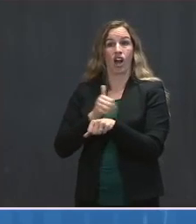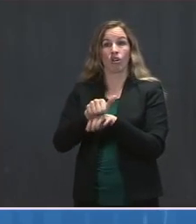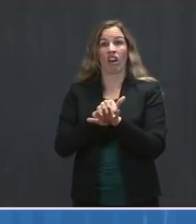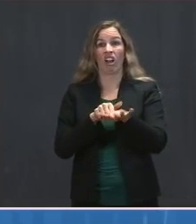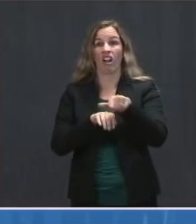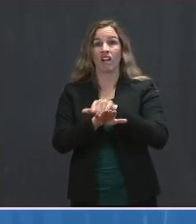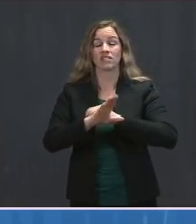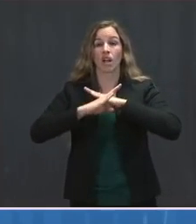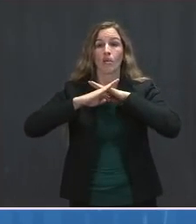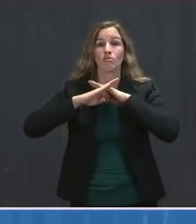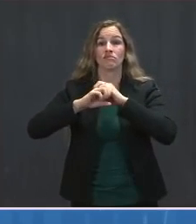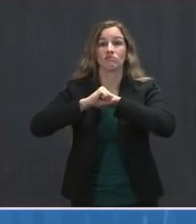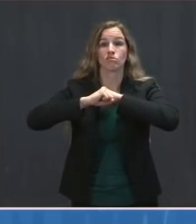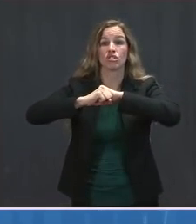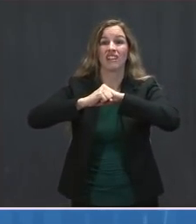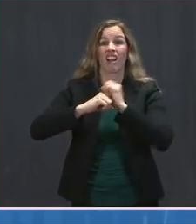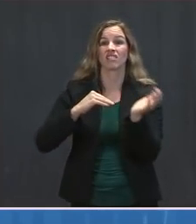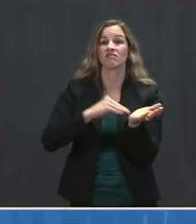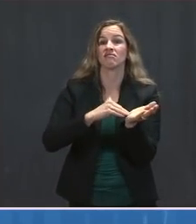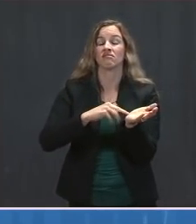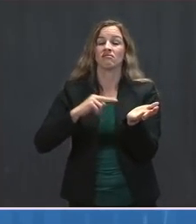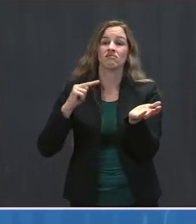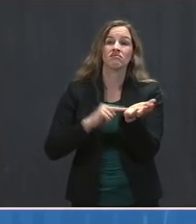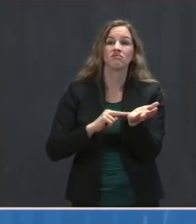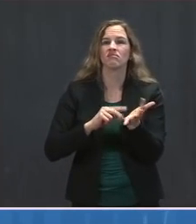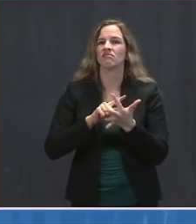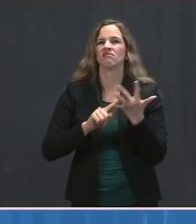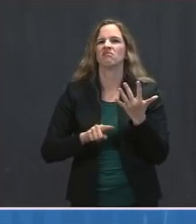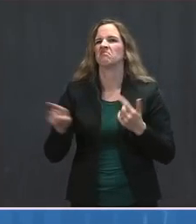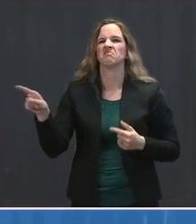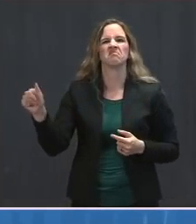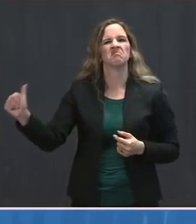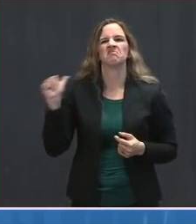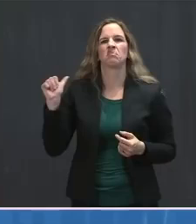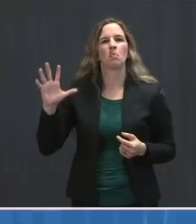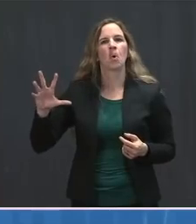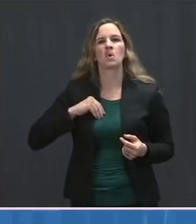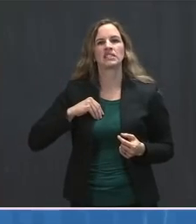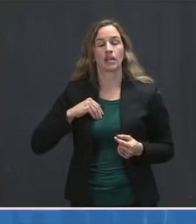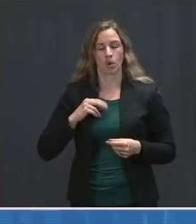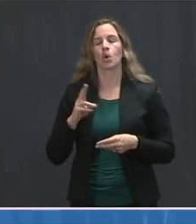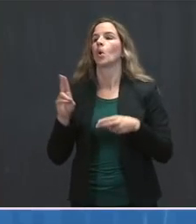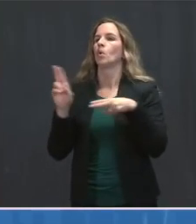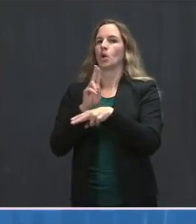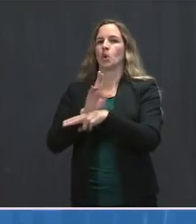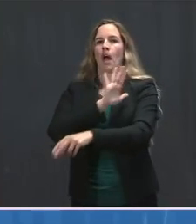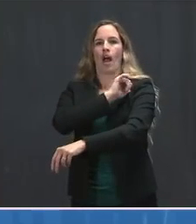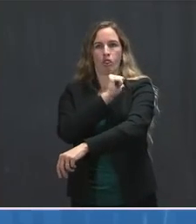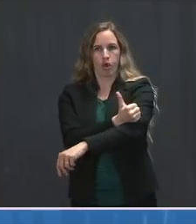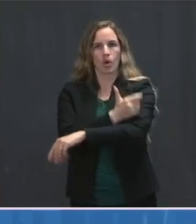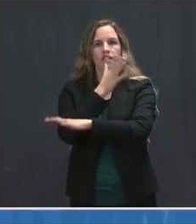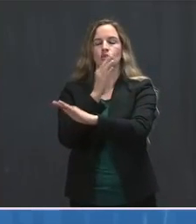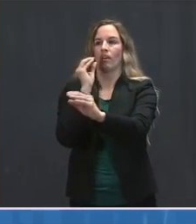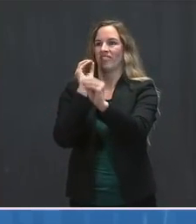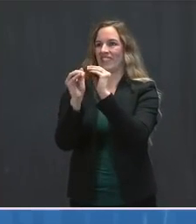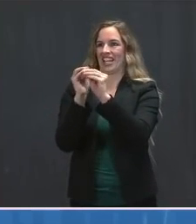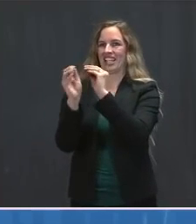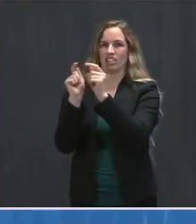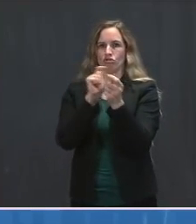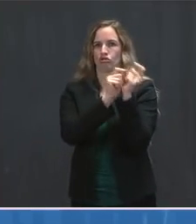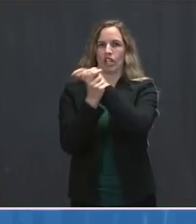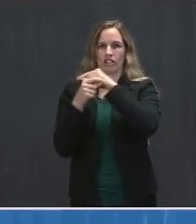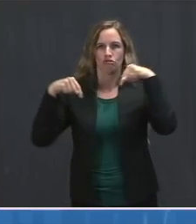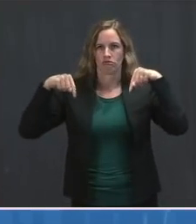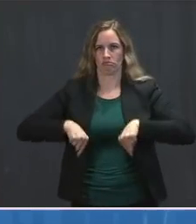that protect healthcare workers. And that's unacceptable, and we're using all of our authorities to fix it. Over the past two weeks, we've